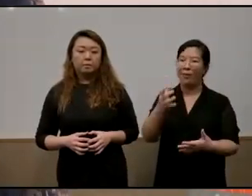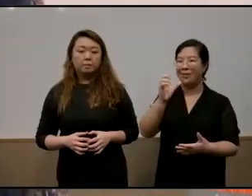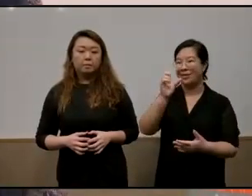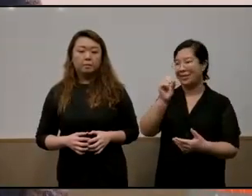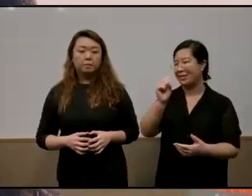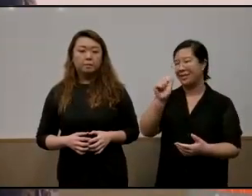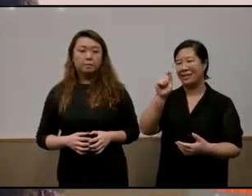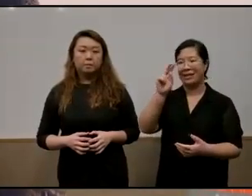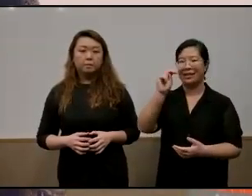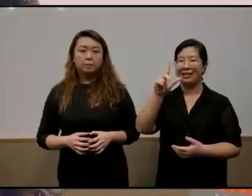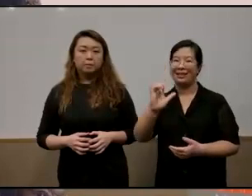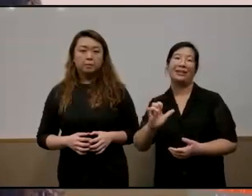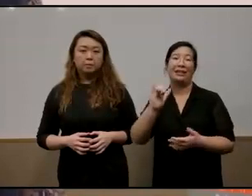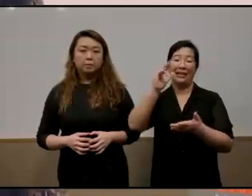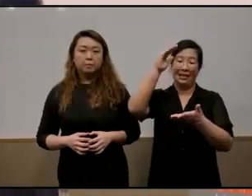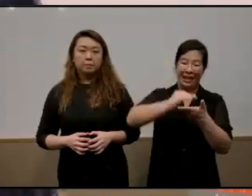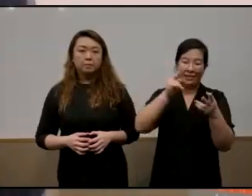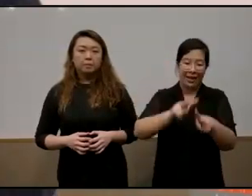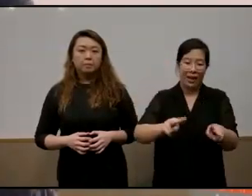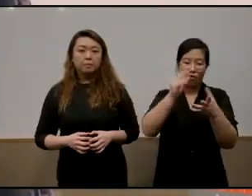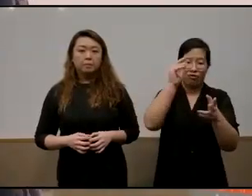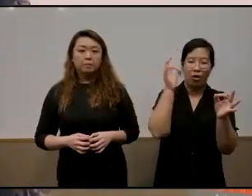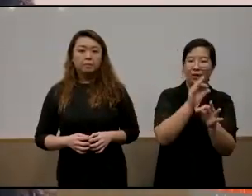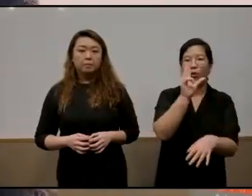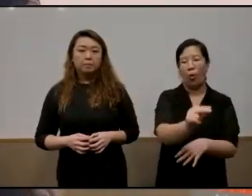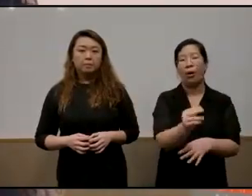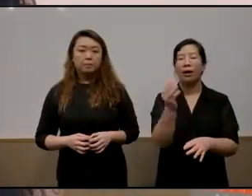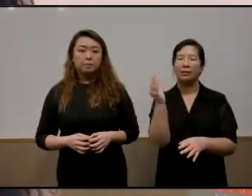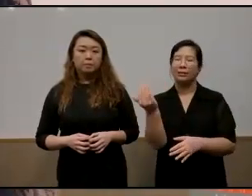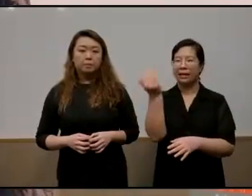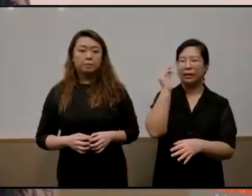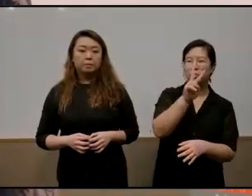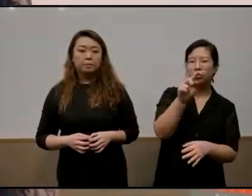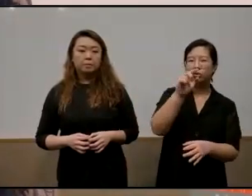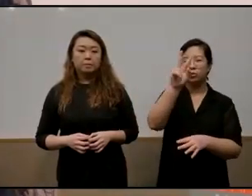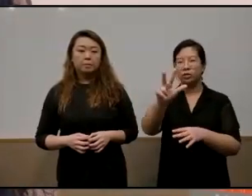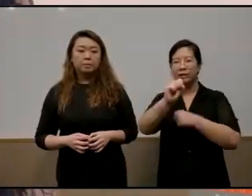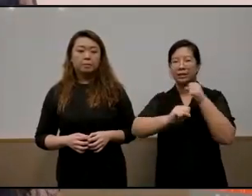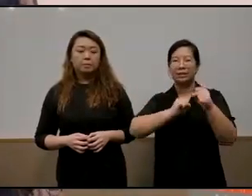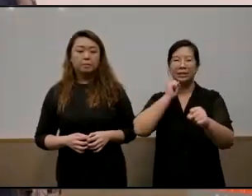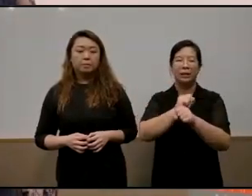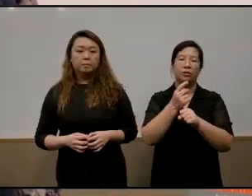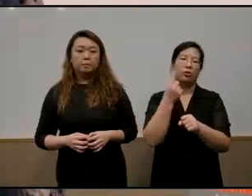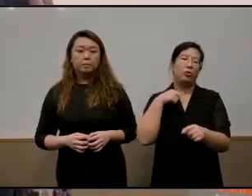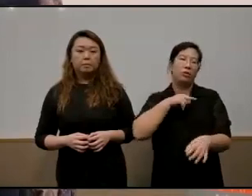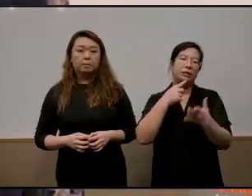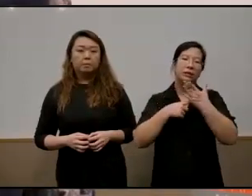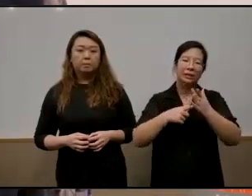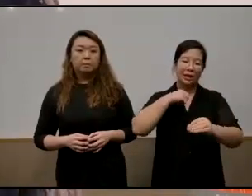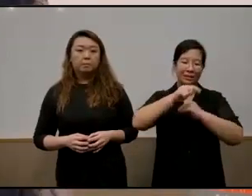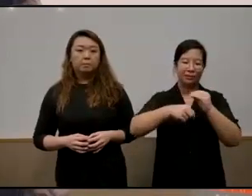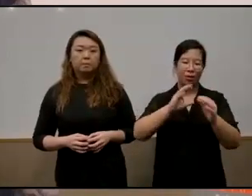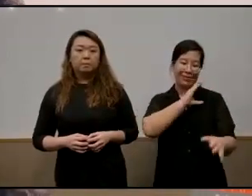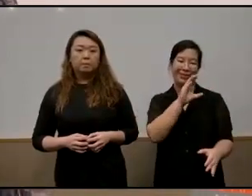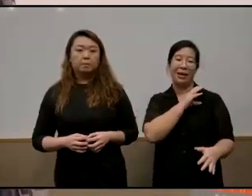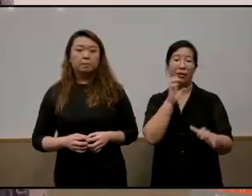in recent years in the last three years we are the whole society has been talking about the implementation of the revised character education and